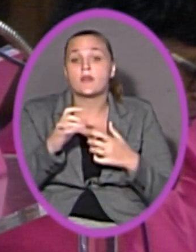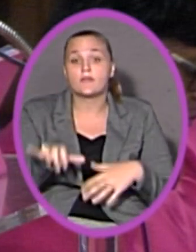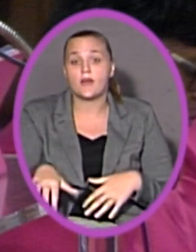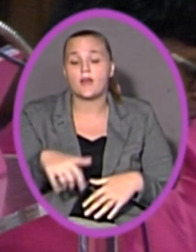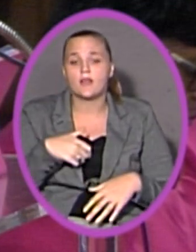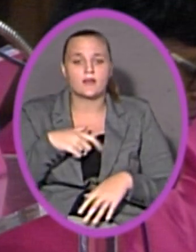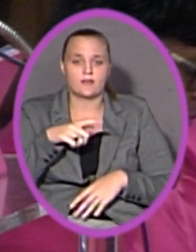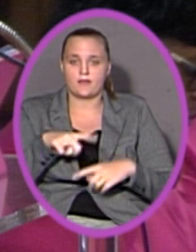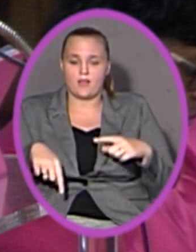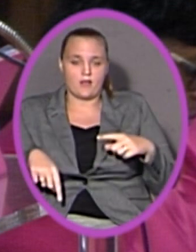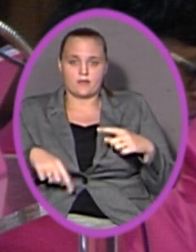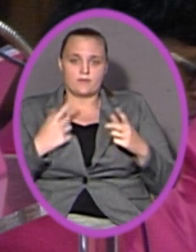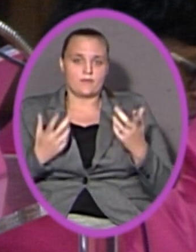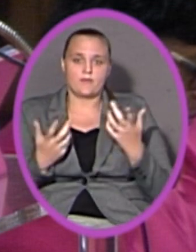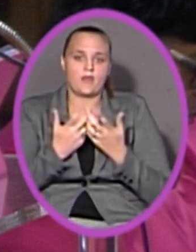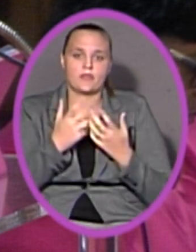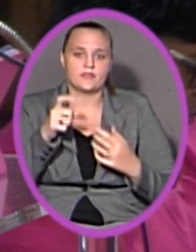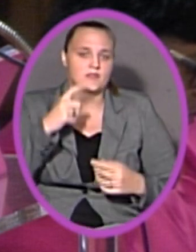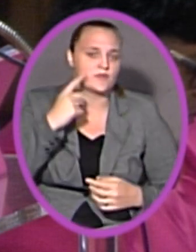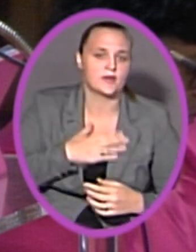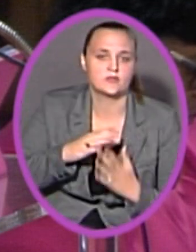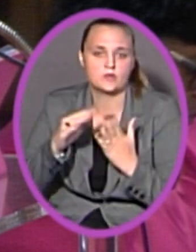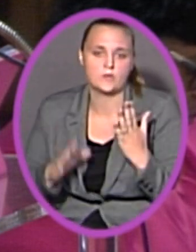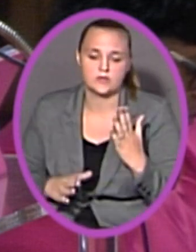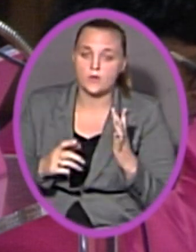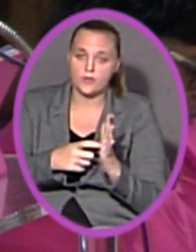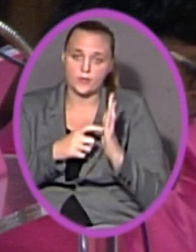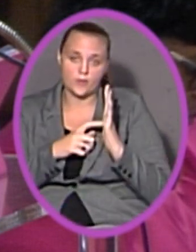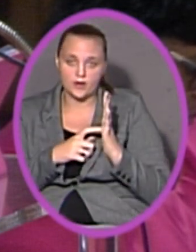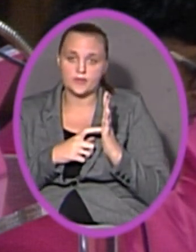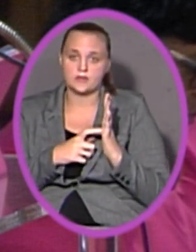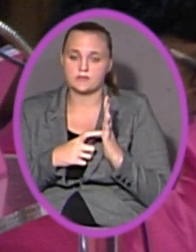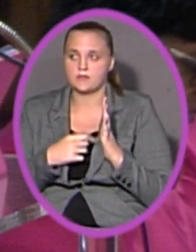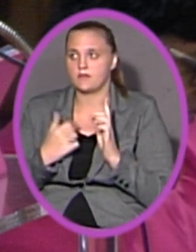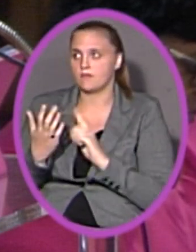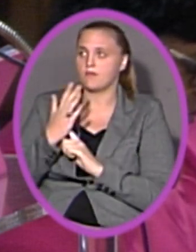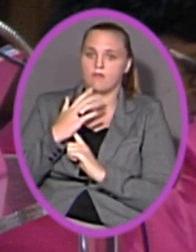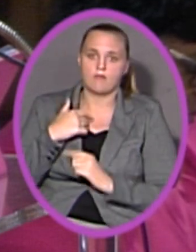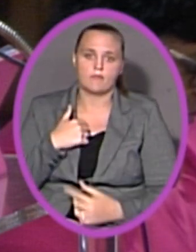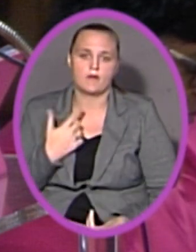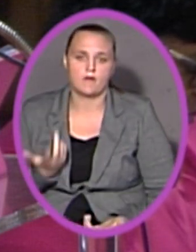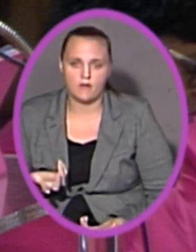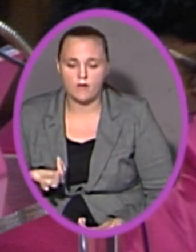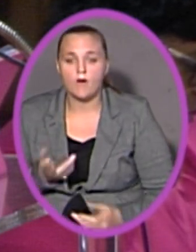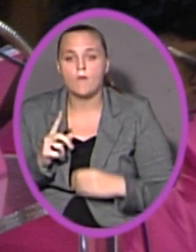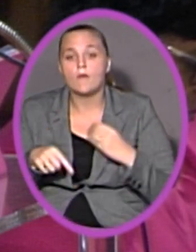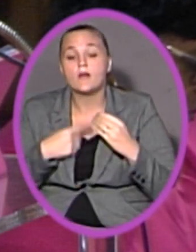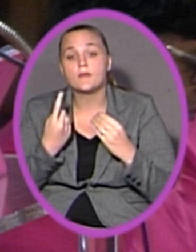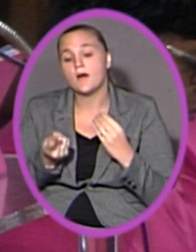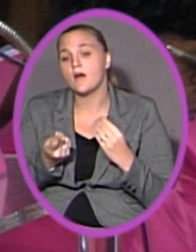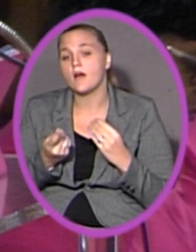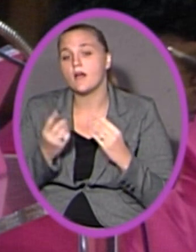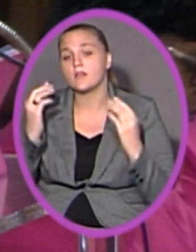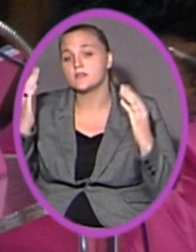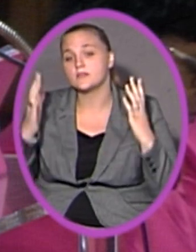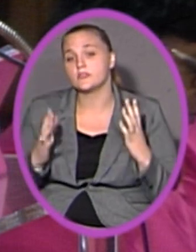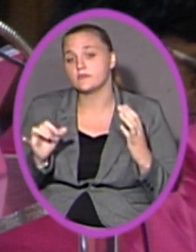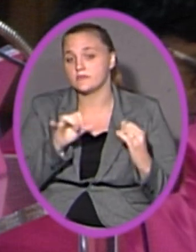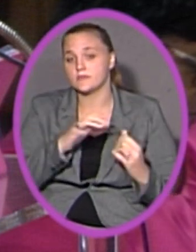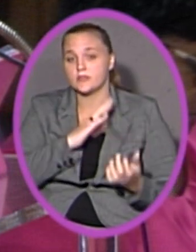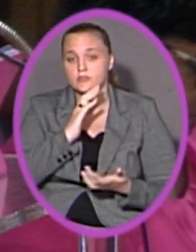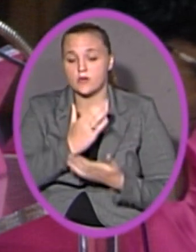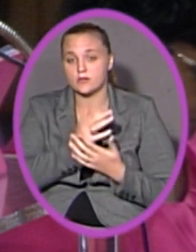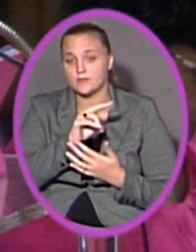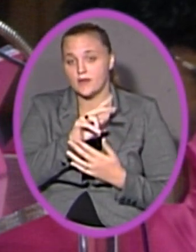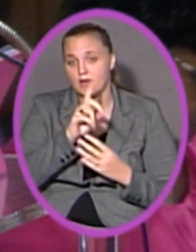I would not be able to meet the needs of my students or the requirements placed on me. Or what about the endless devotion of the teachers, such as my daughter's